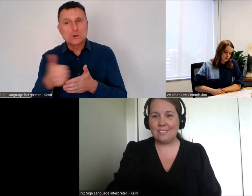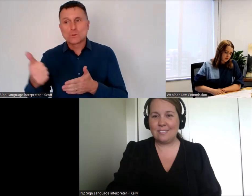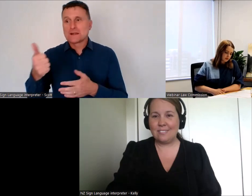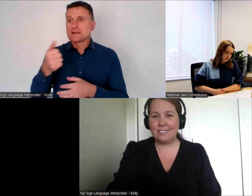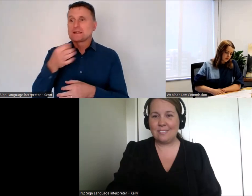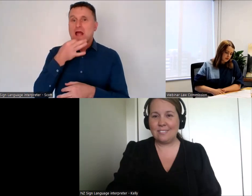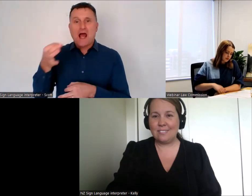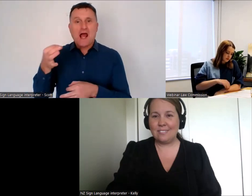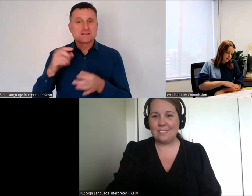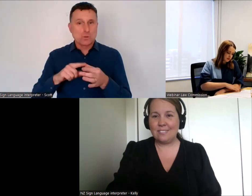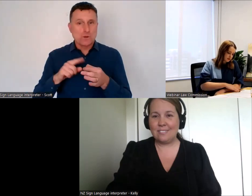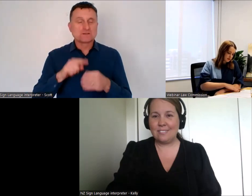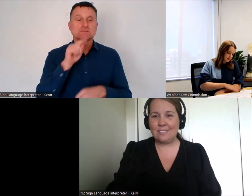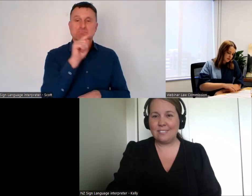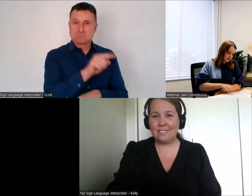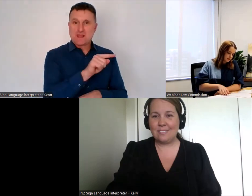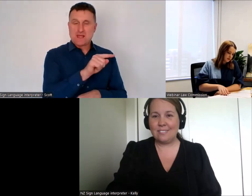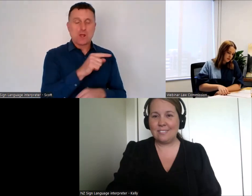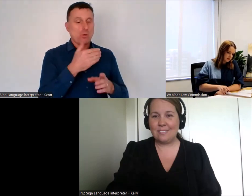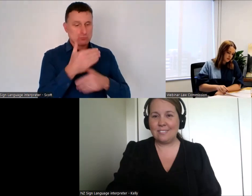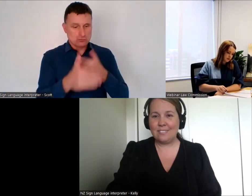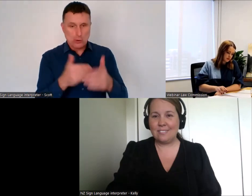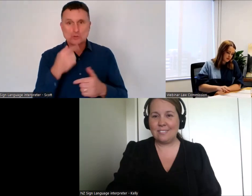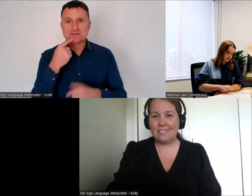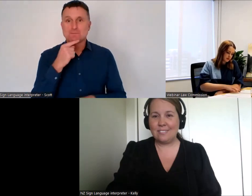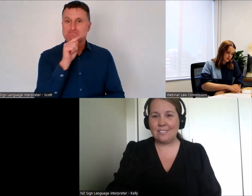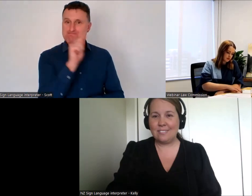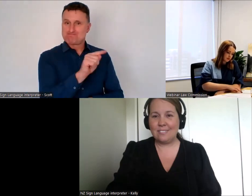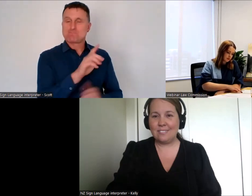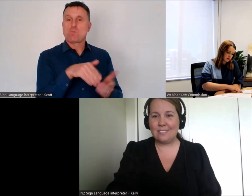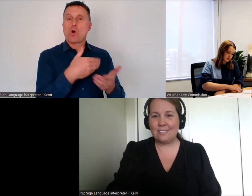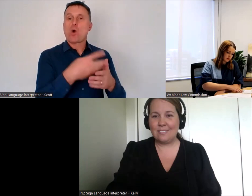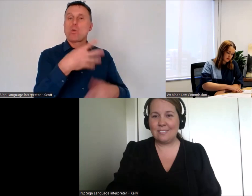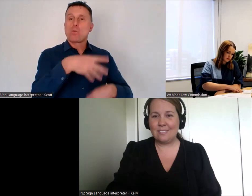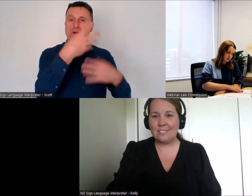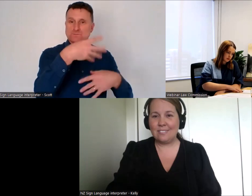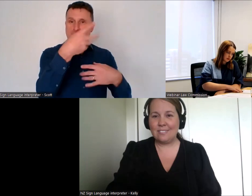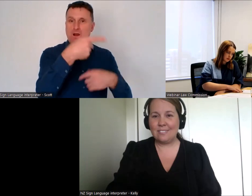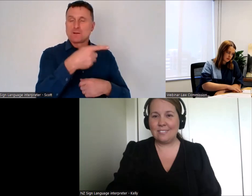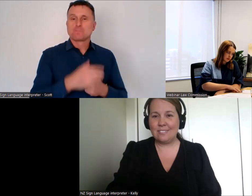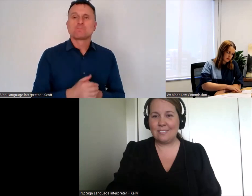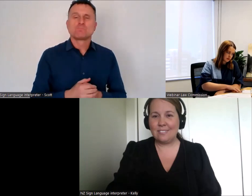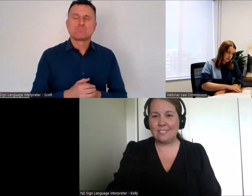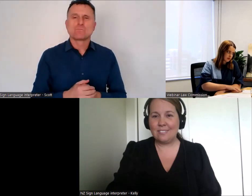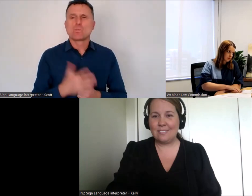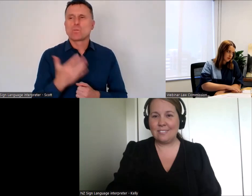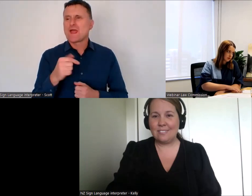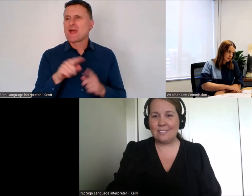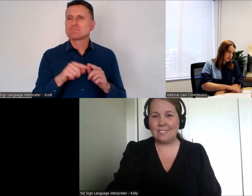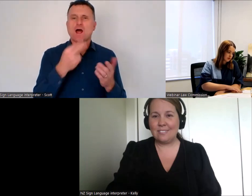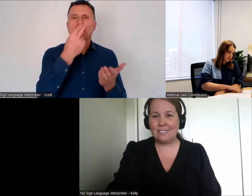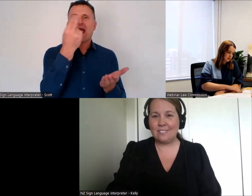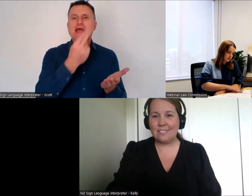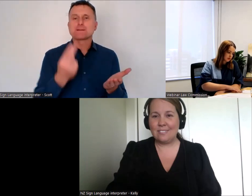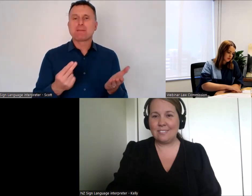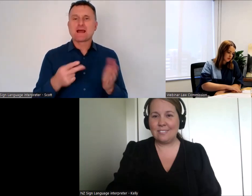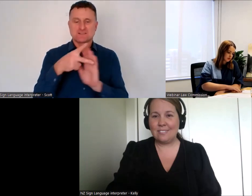including the little animated video advertising